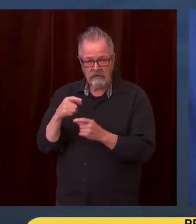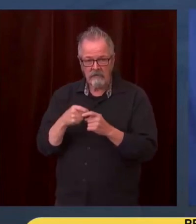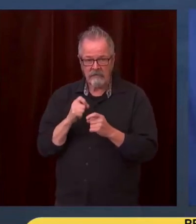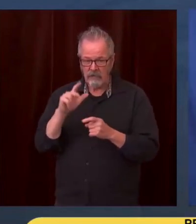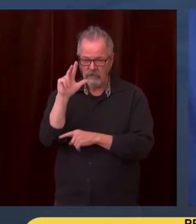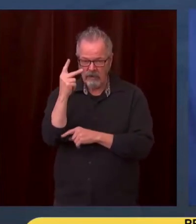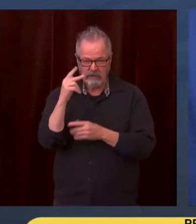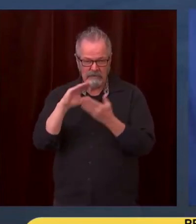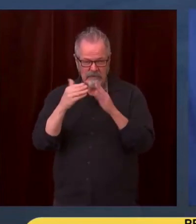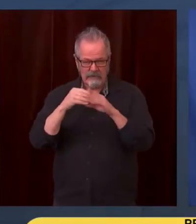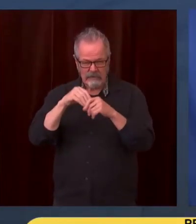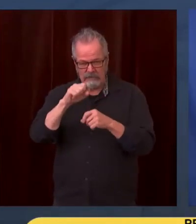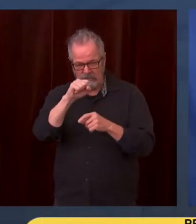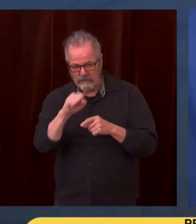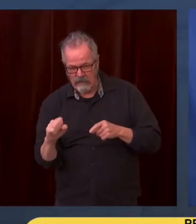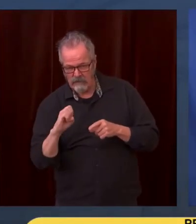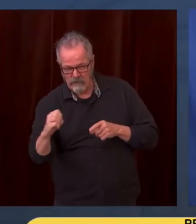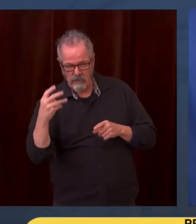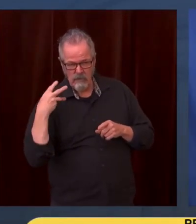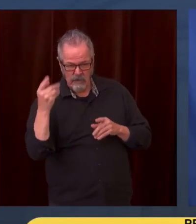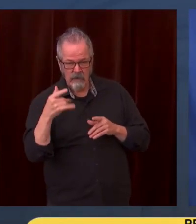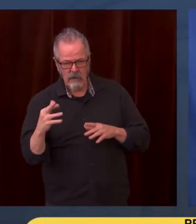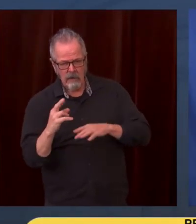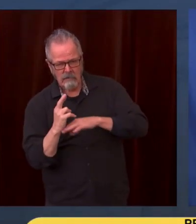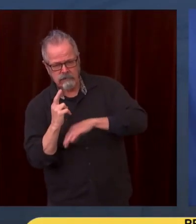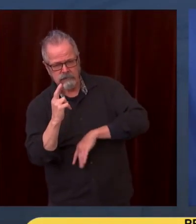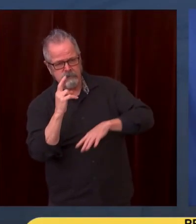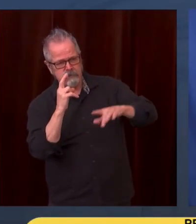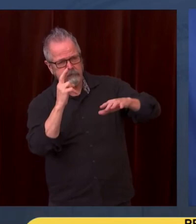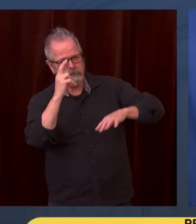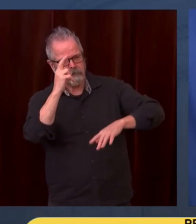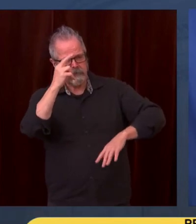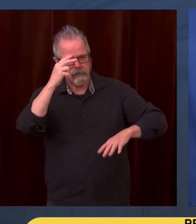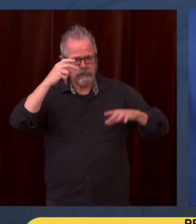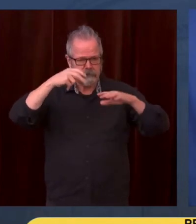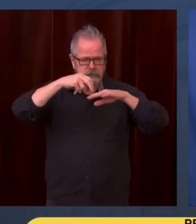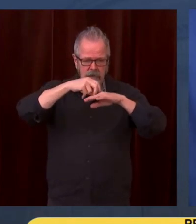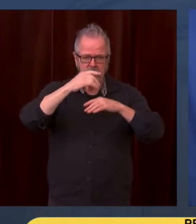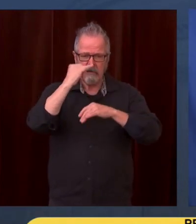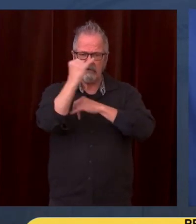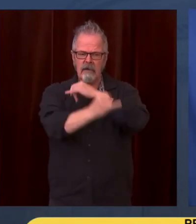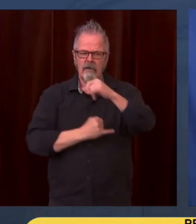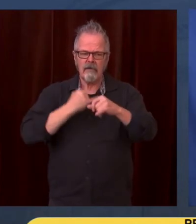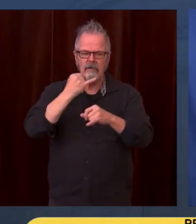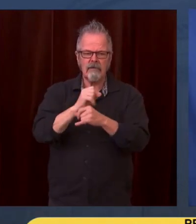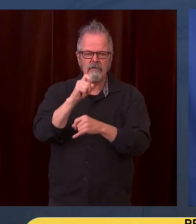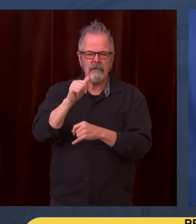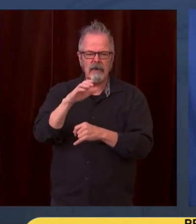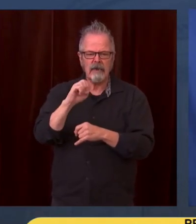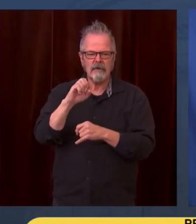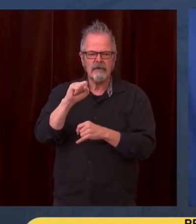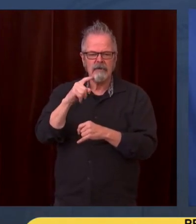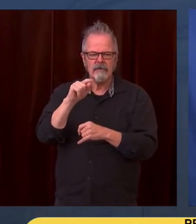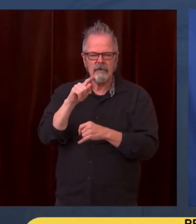She'll be up there for a few more months. And she has yet again made Washington State proud about the adventuresome spirit in the